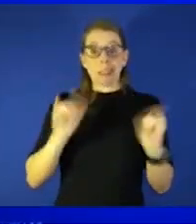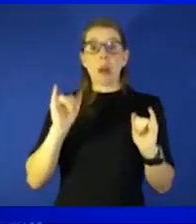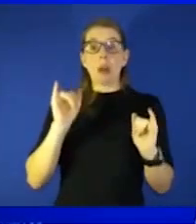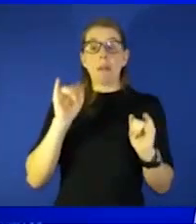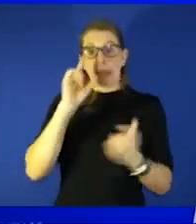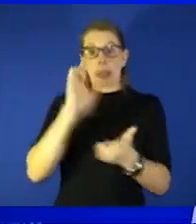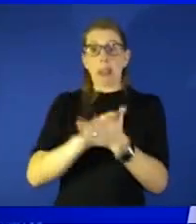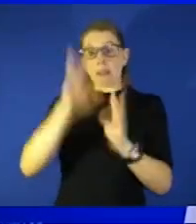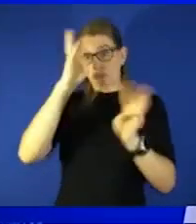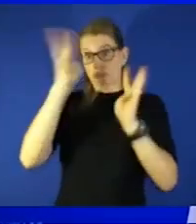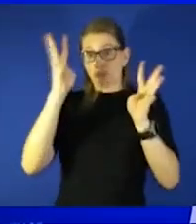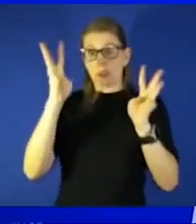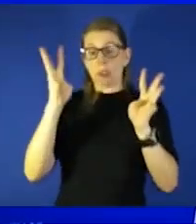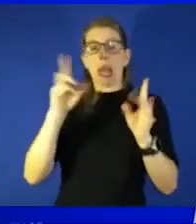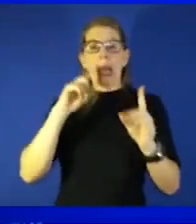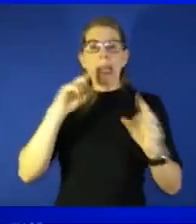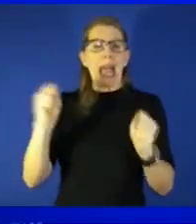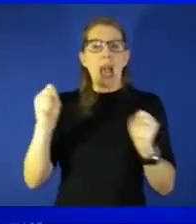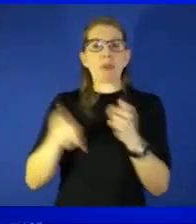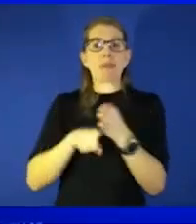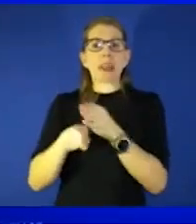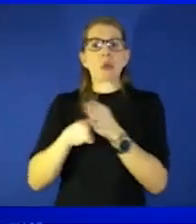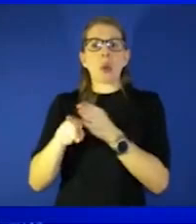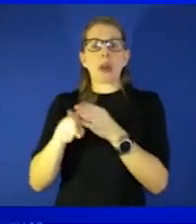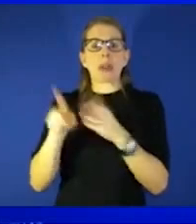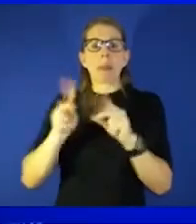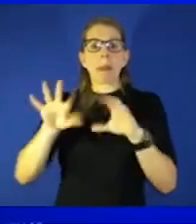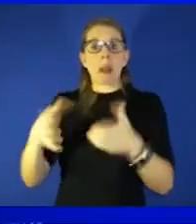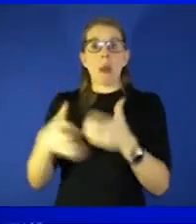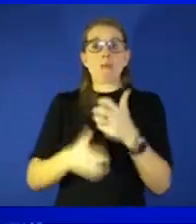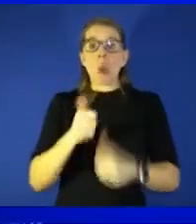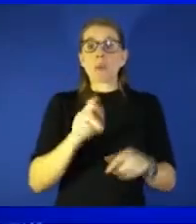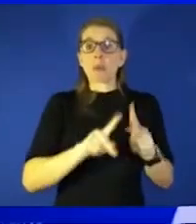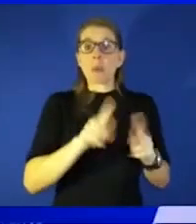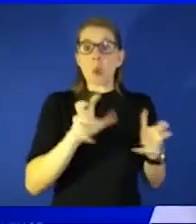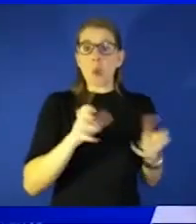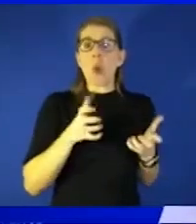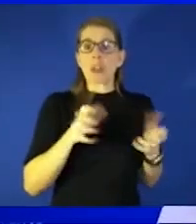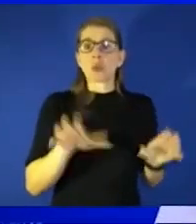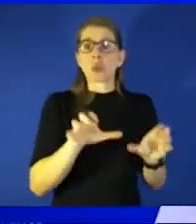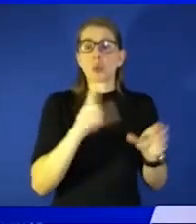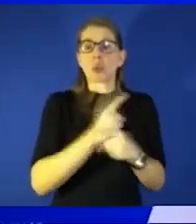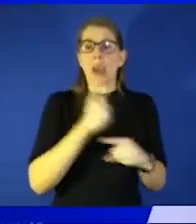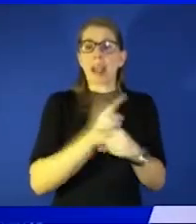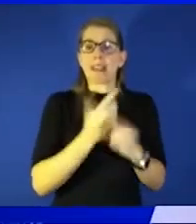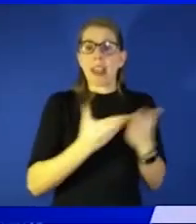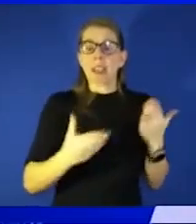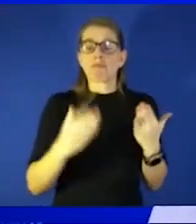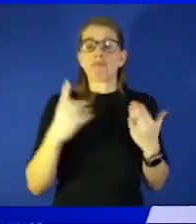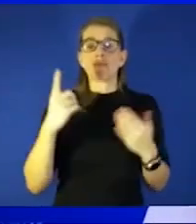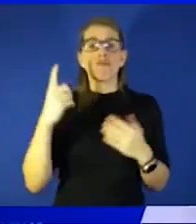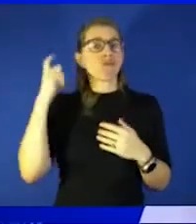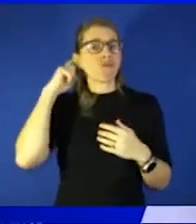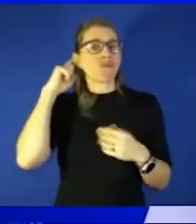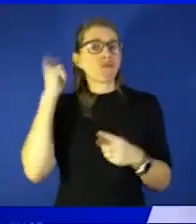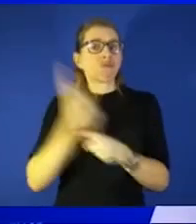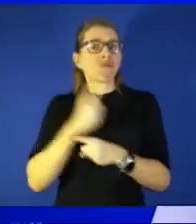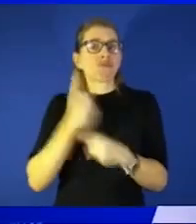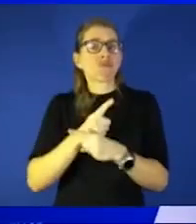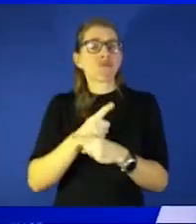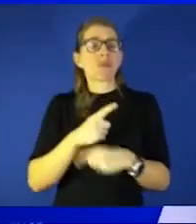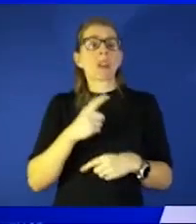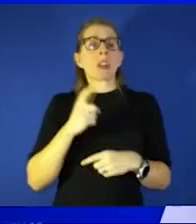minority population most of the people want to do the right thing and are conscientious and thoughtful but i'd like to kind of give a